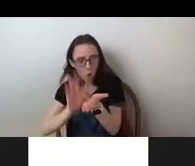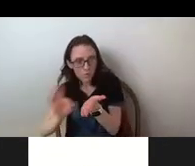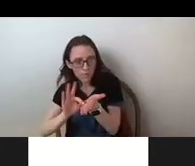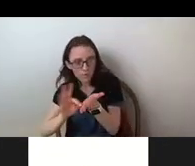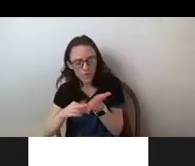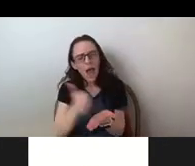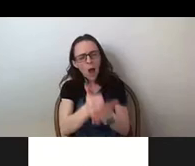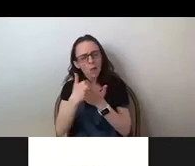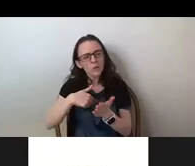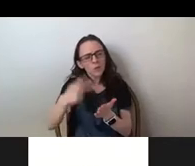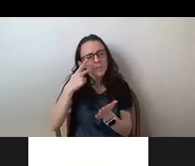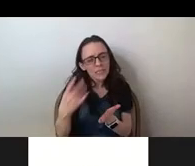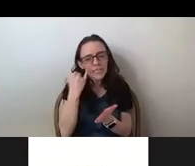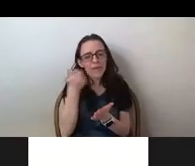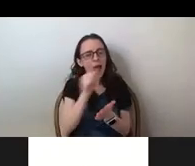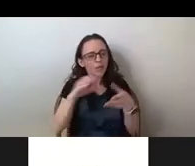and how they were related if they were.